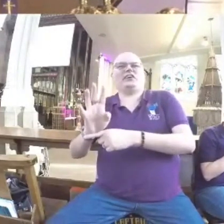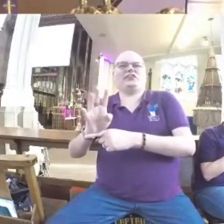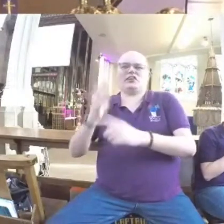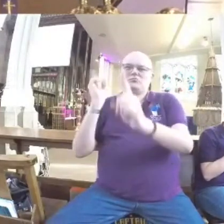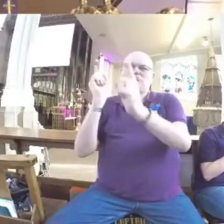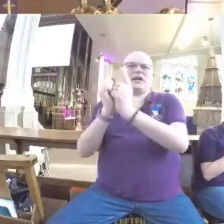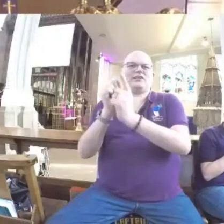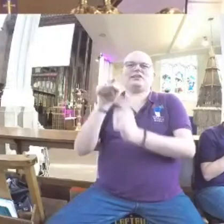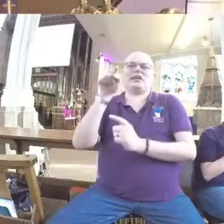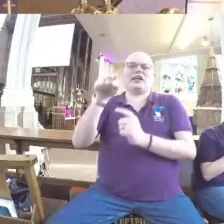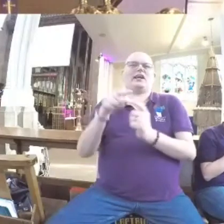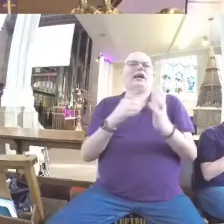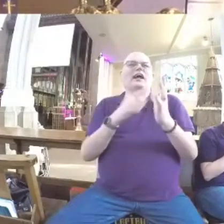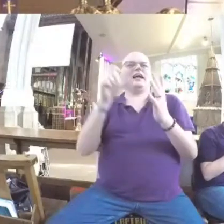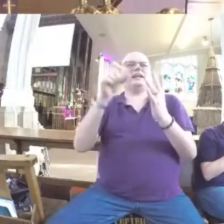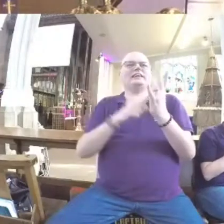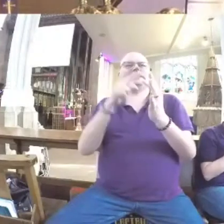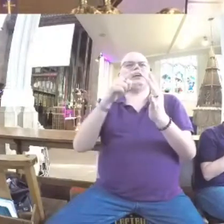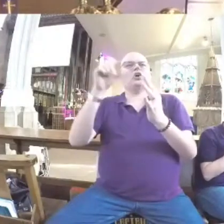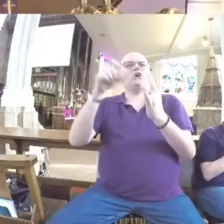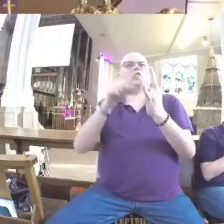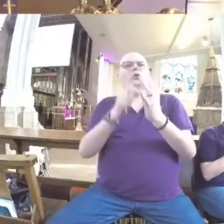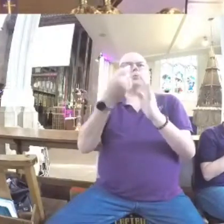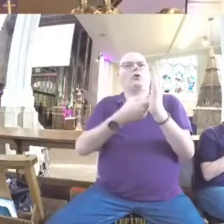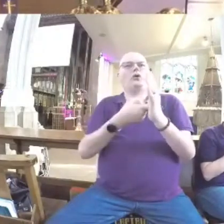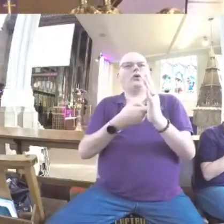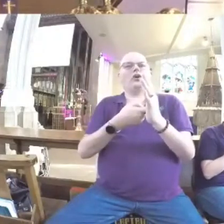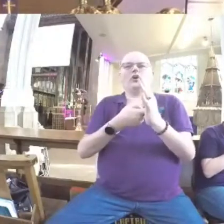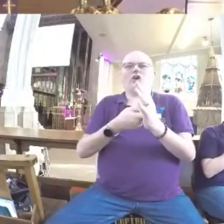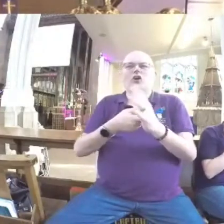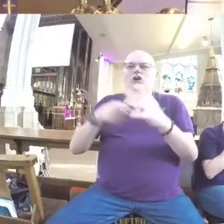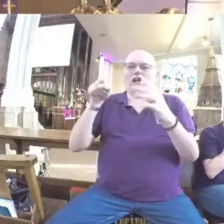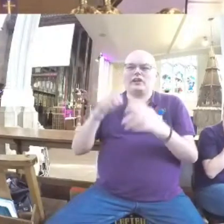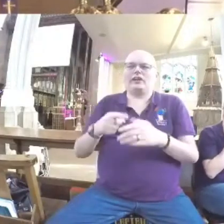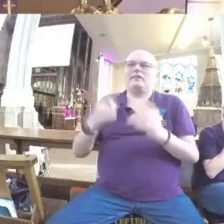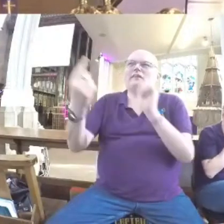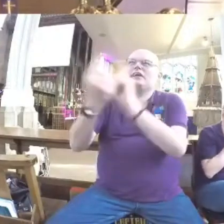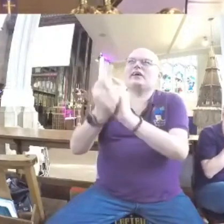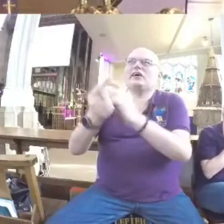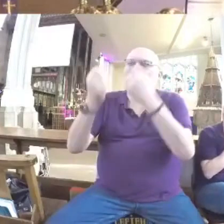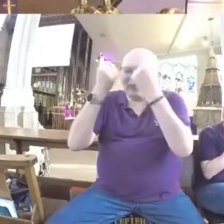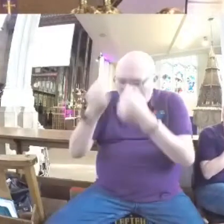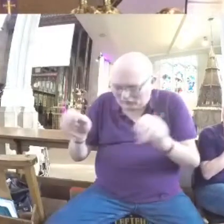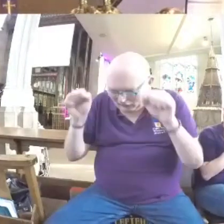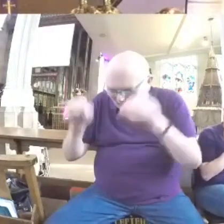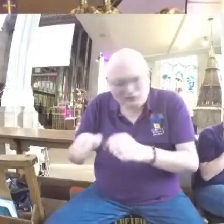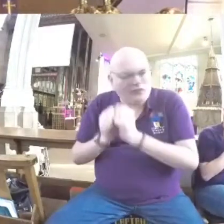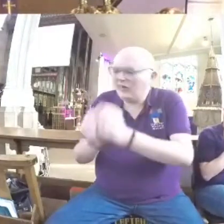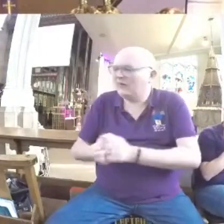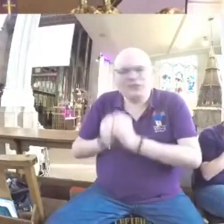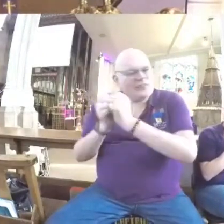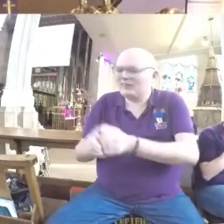Cooper. And they greet Alice by going down on their knees and repeating, we're not worthy. We're not worthy.